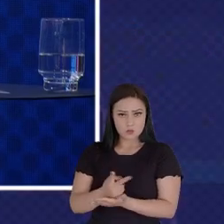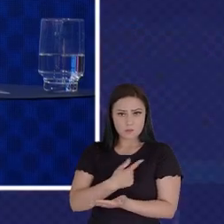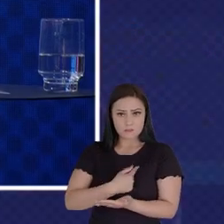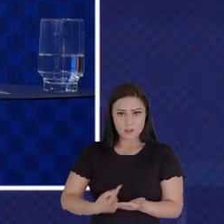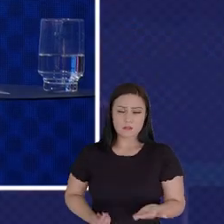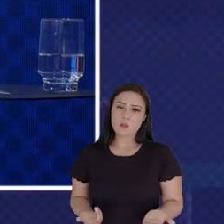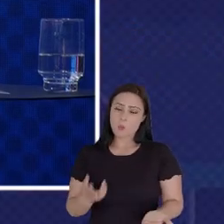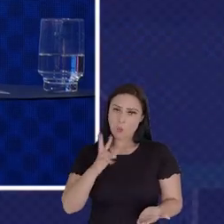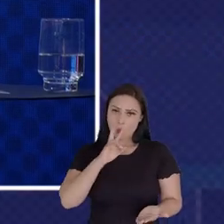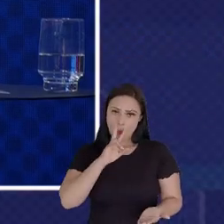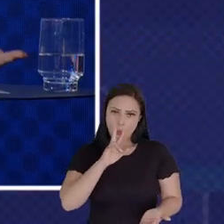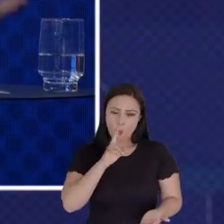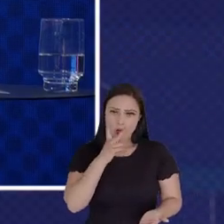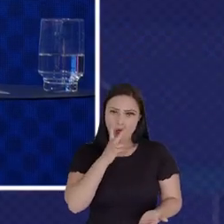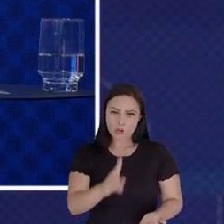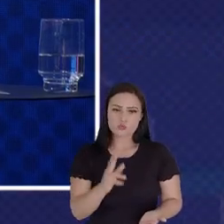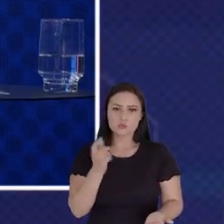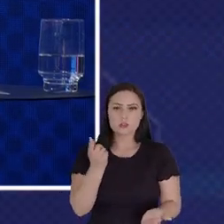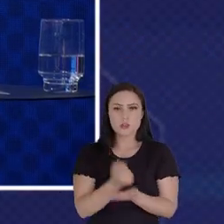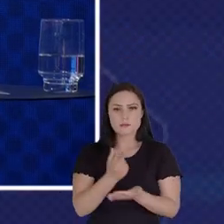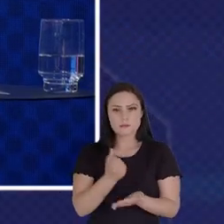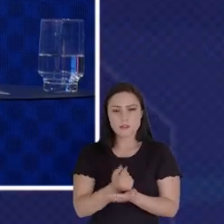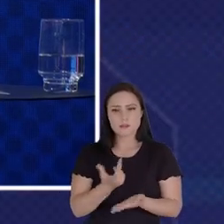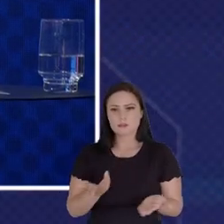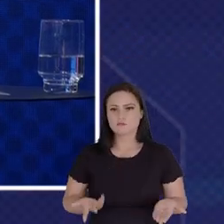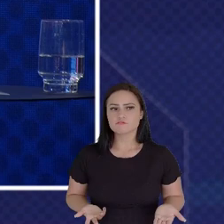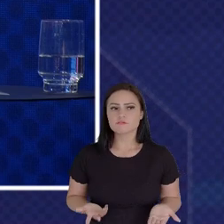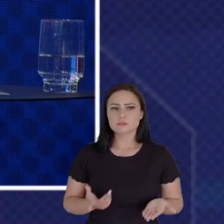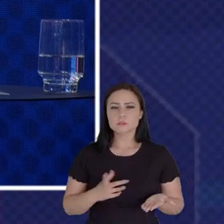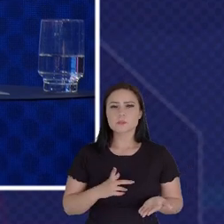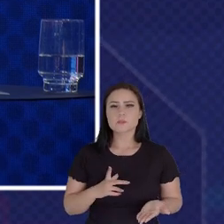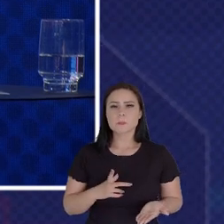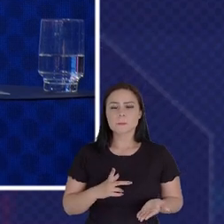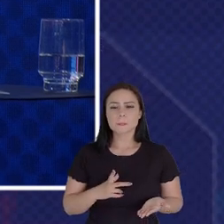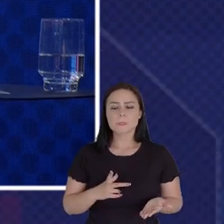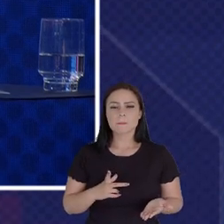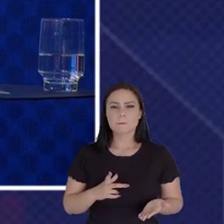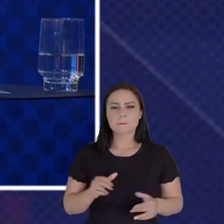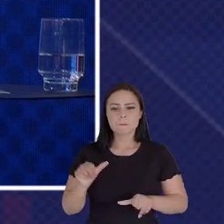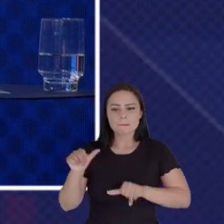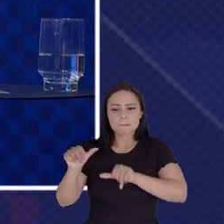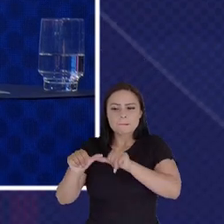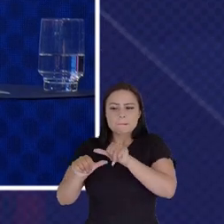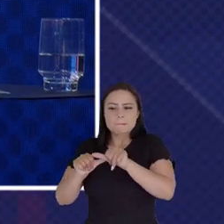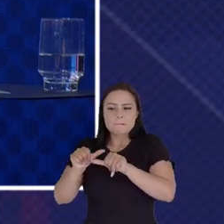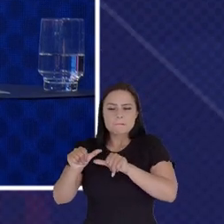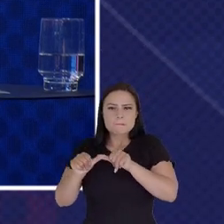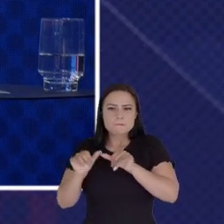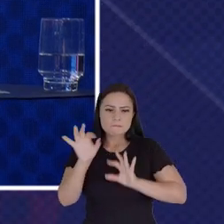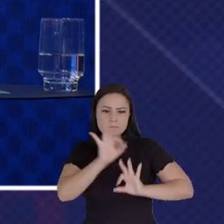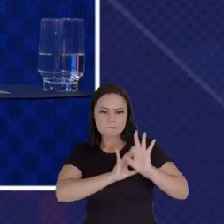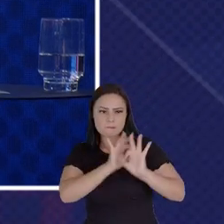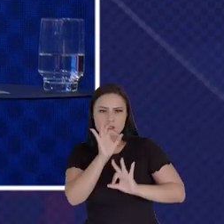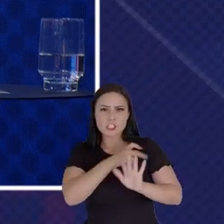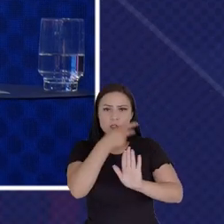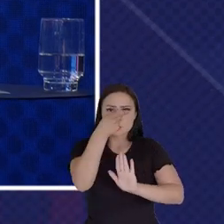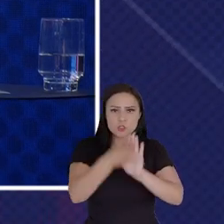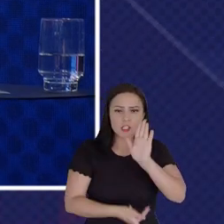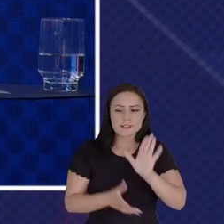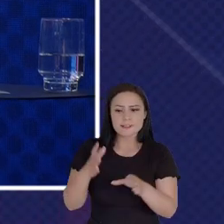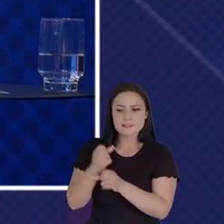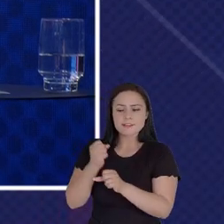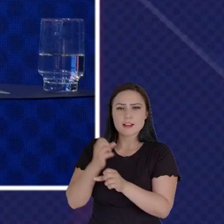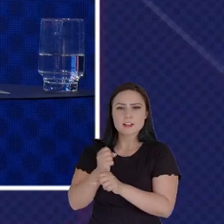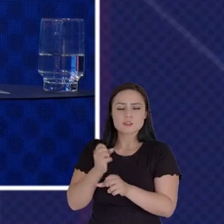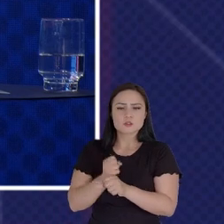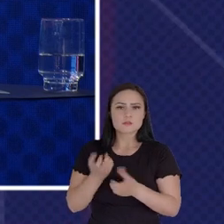Spend The Money Is On The Translation Yes Right I Would Find The Most Exciting Results From